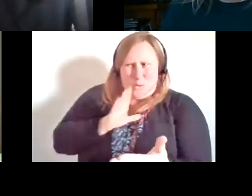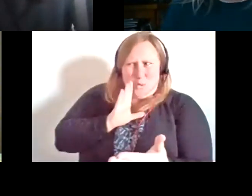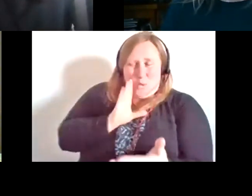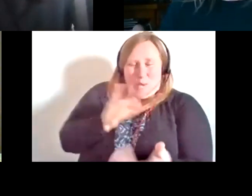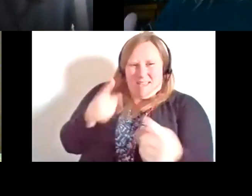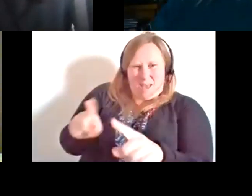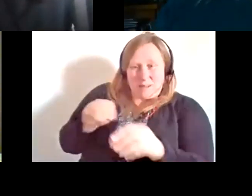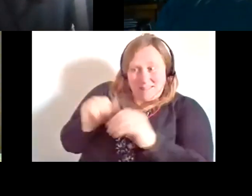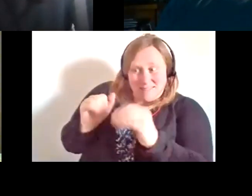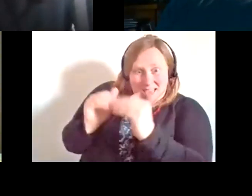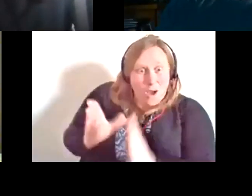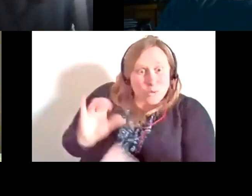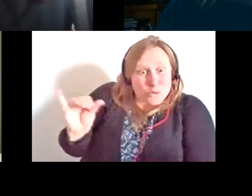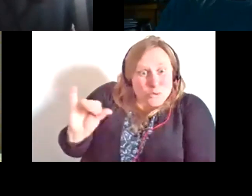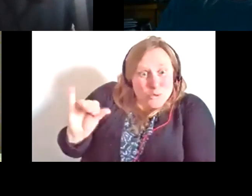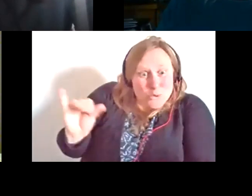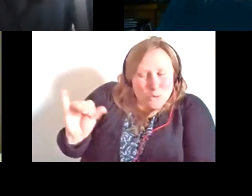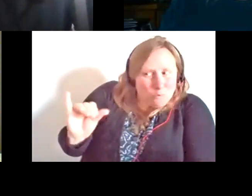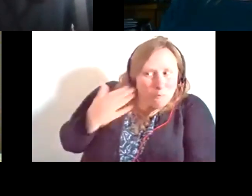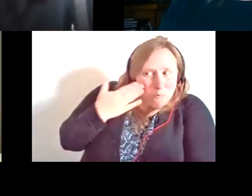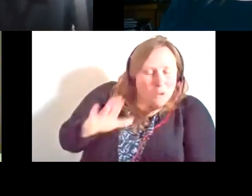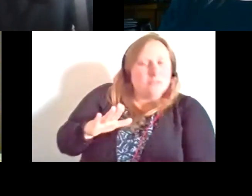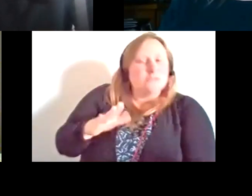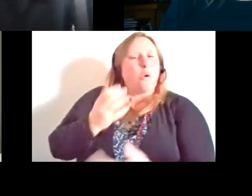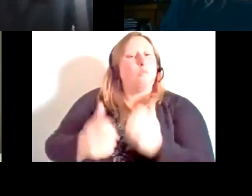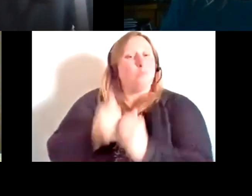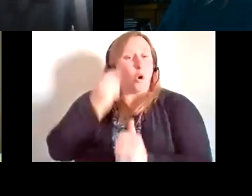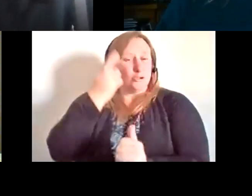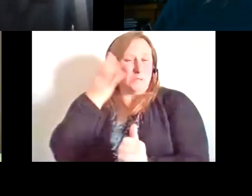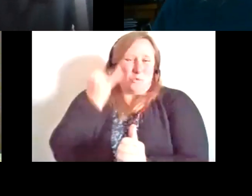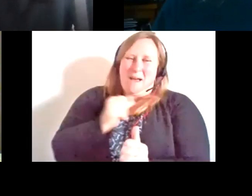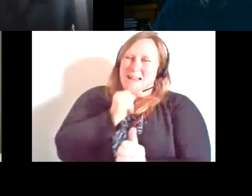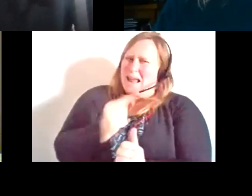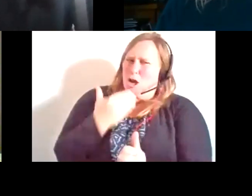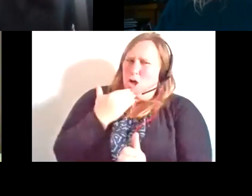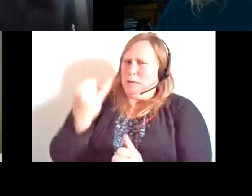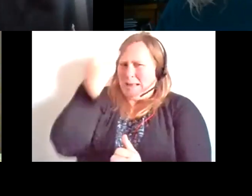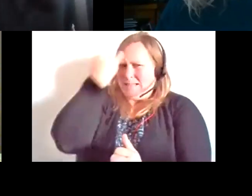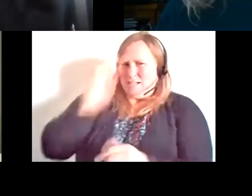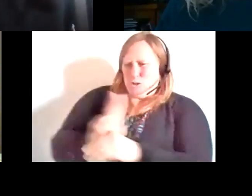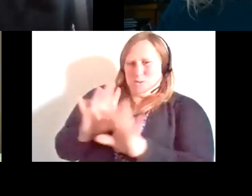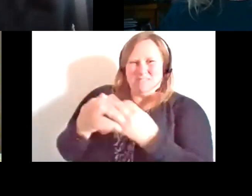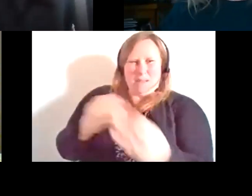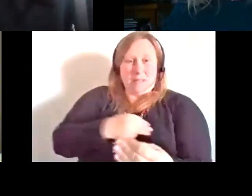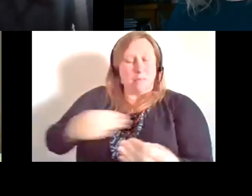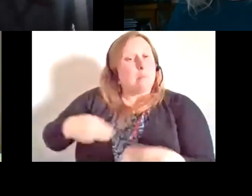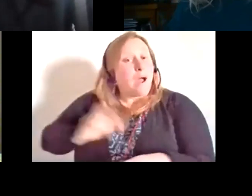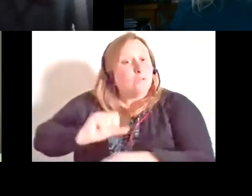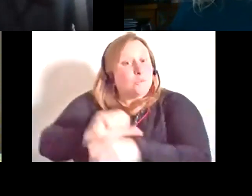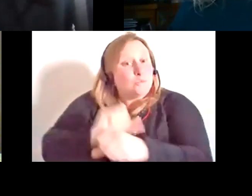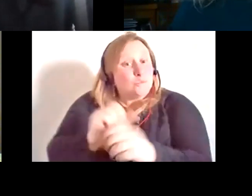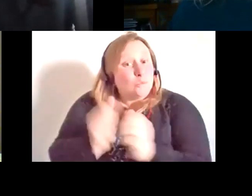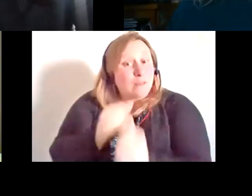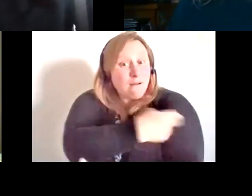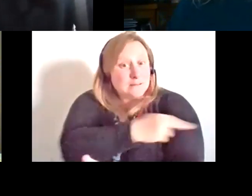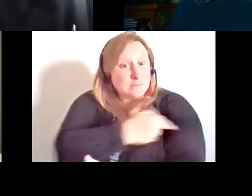household? So those are the reasons why it's not a good idea. I've had worked with hospitals in the past